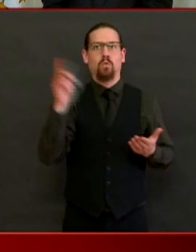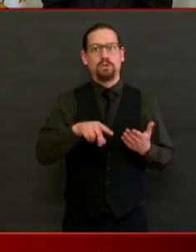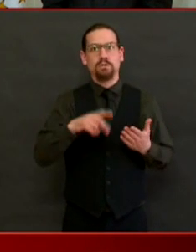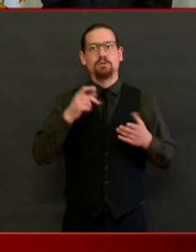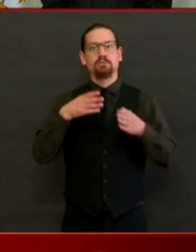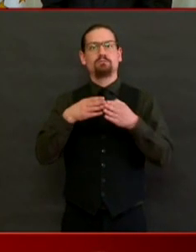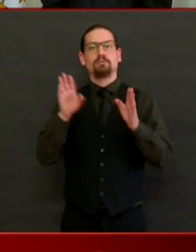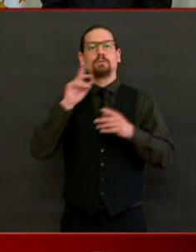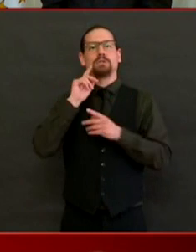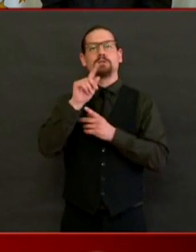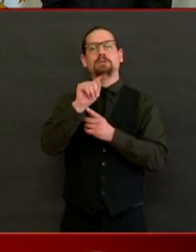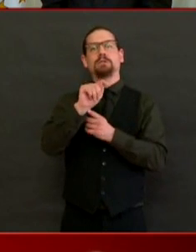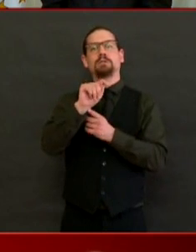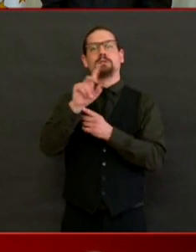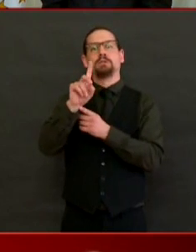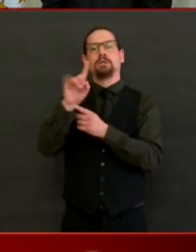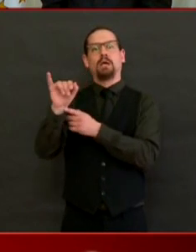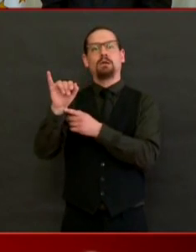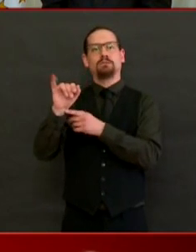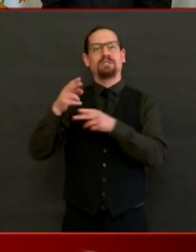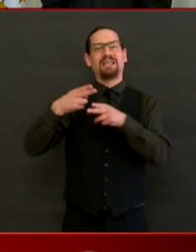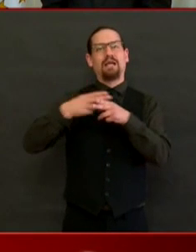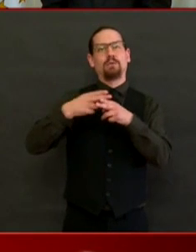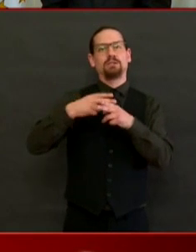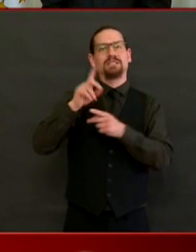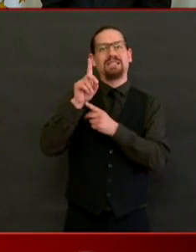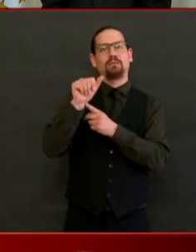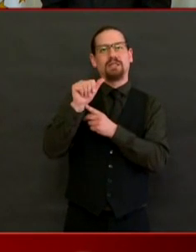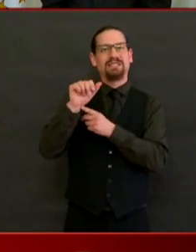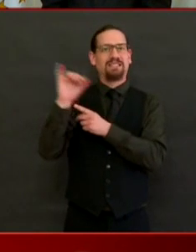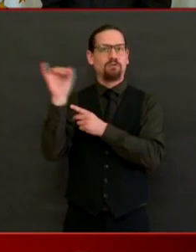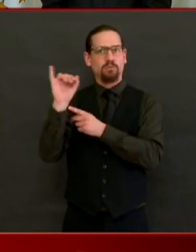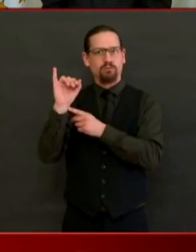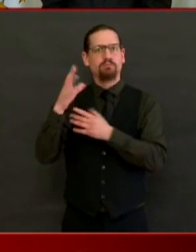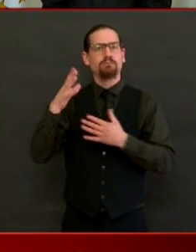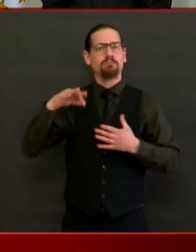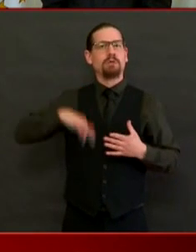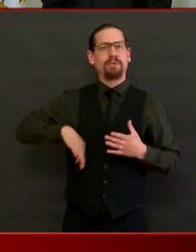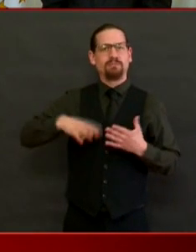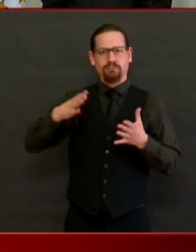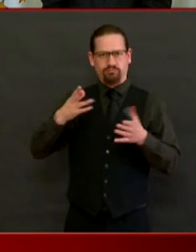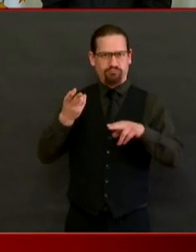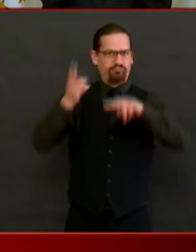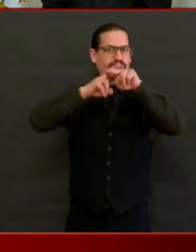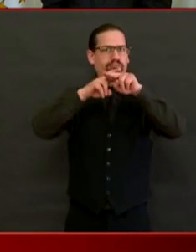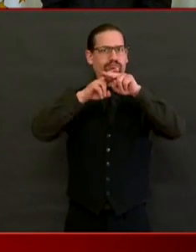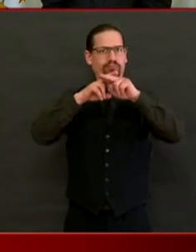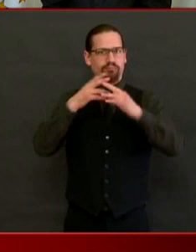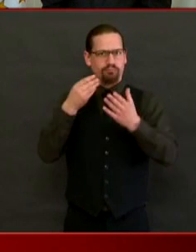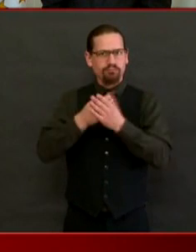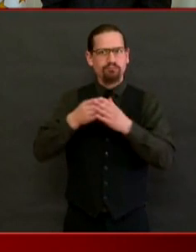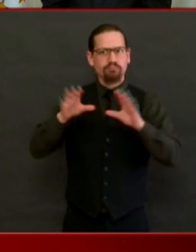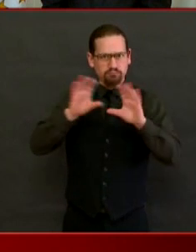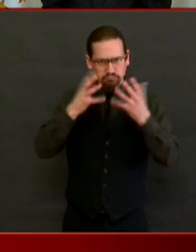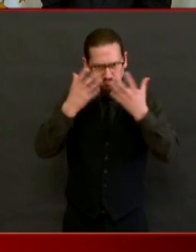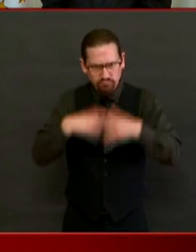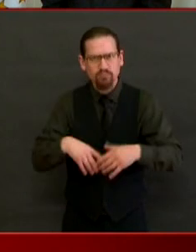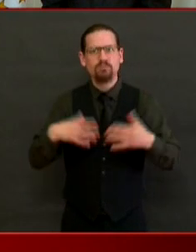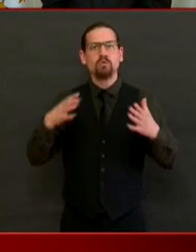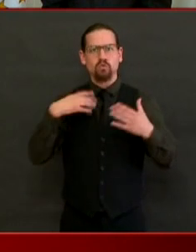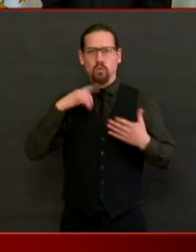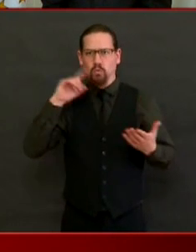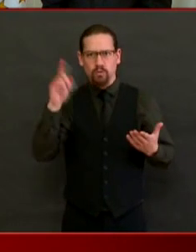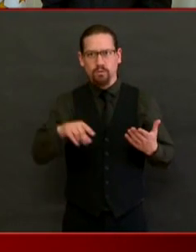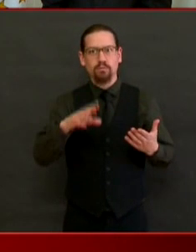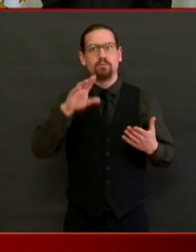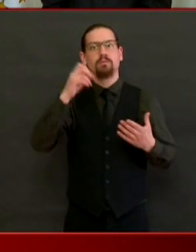TDI benefit. And then now there is the pandemic assistance fund,